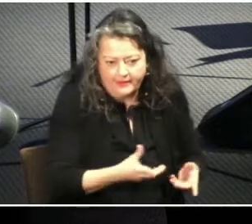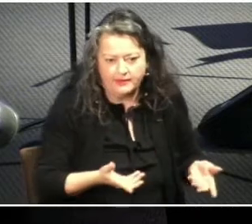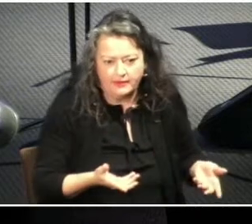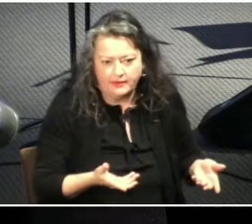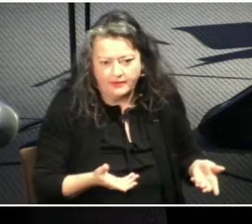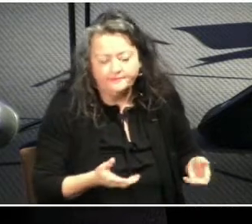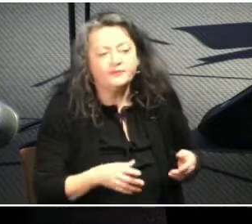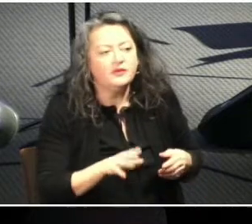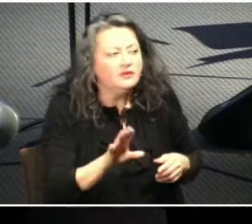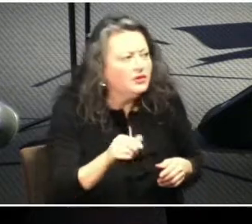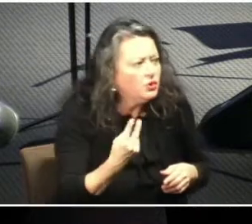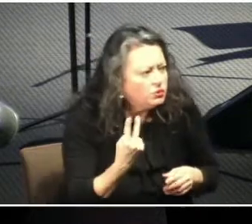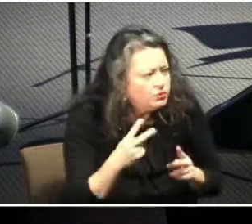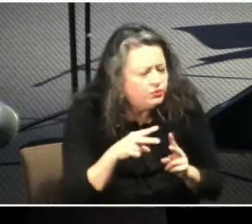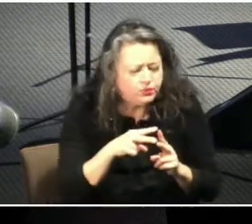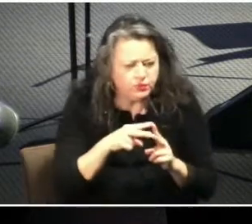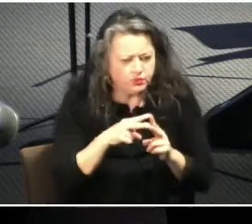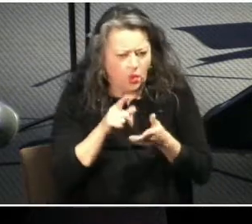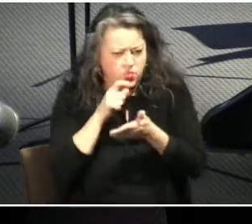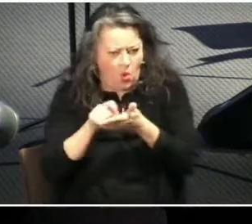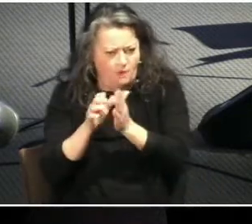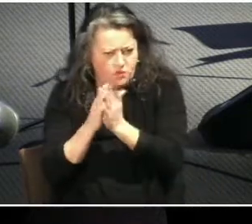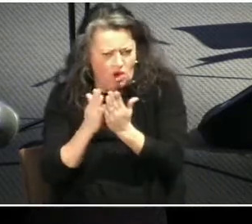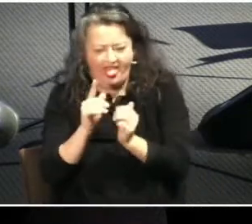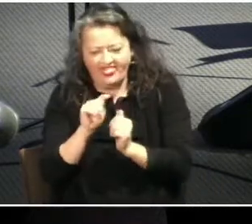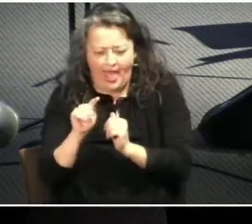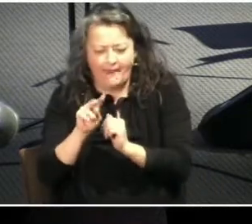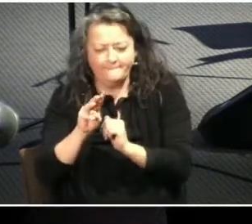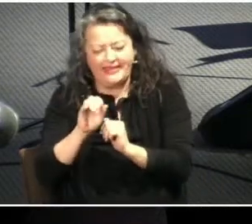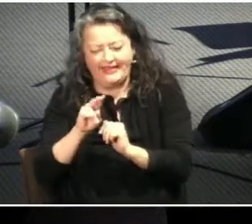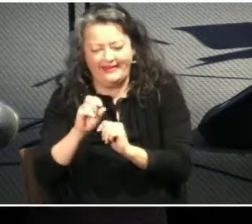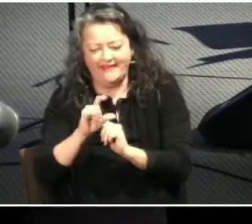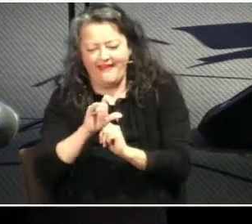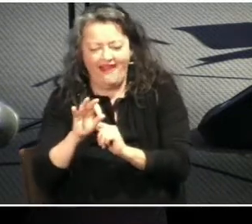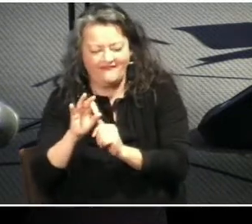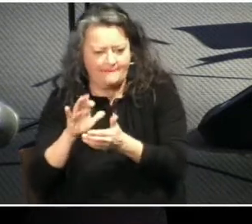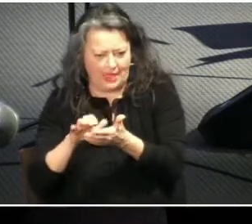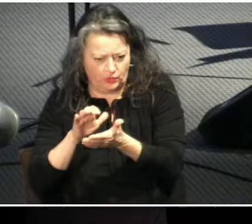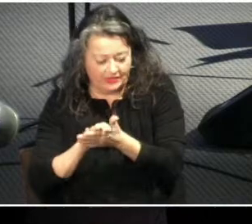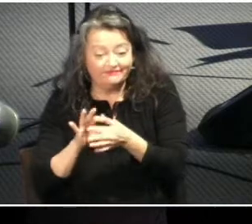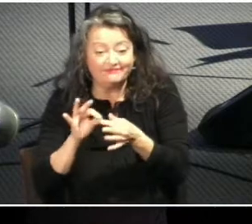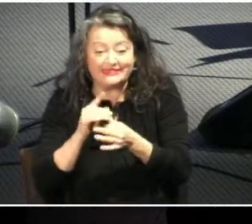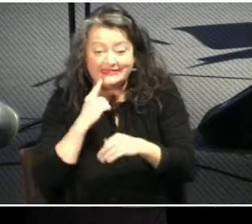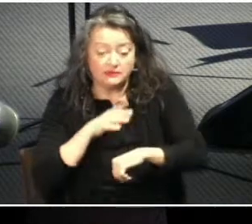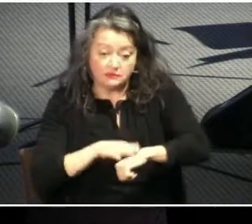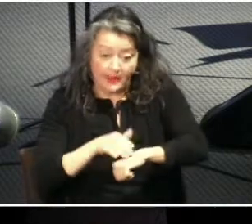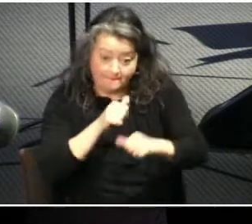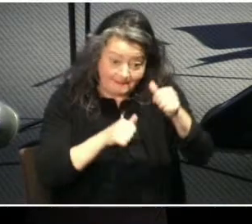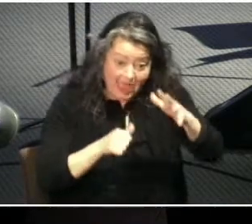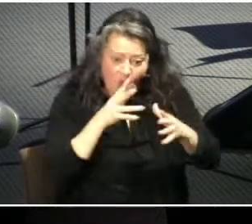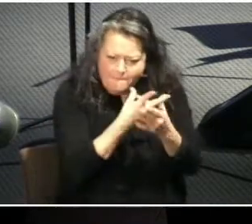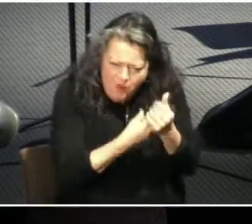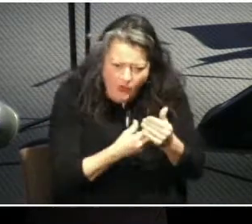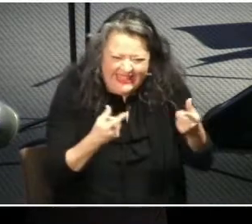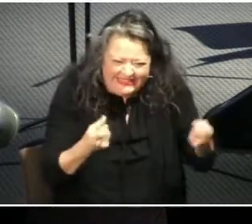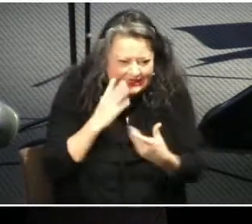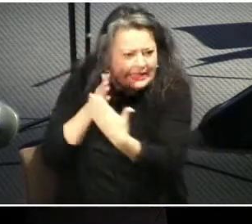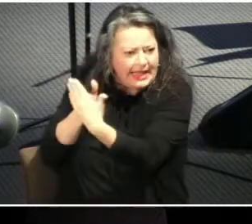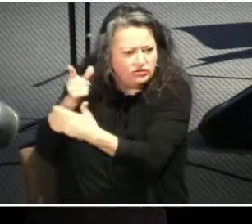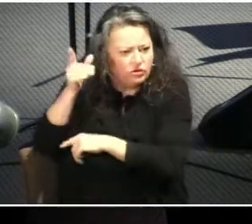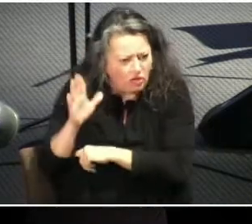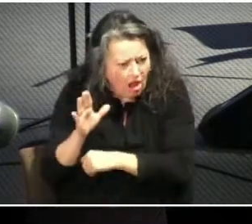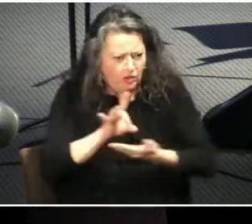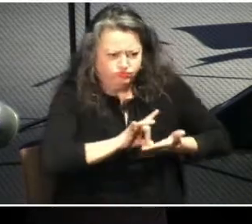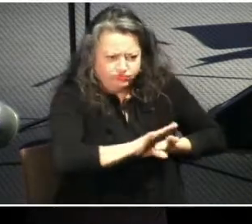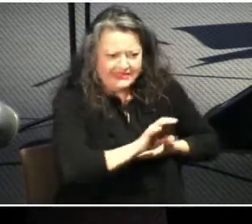book the meaning of marriage they write in genesis 3 both man and woman sin against god and are expelled from the garden of eden